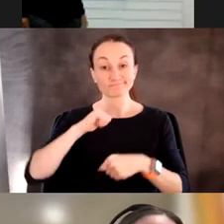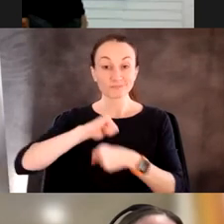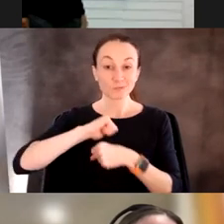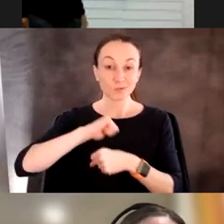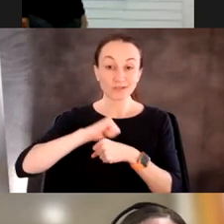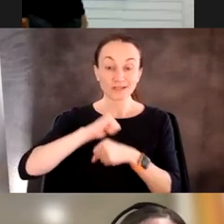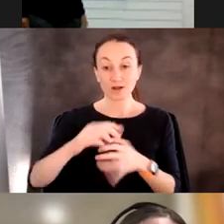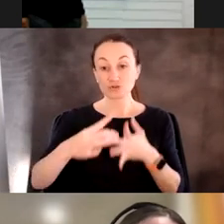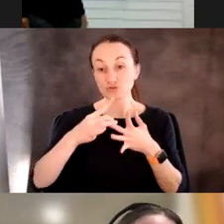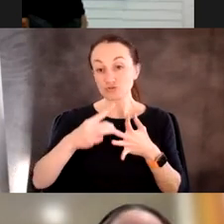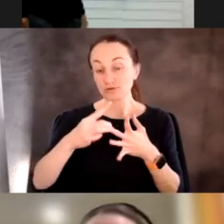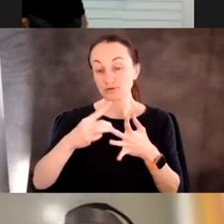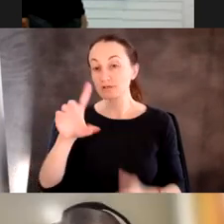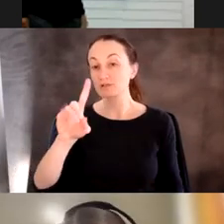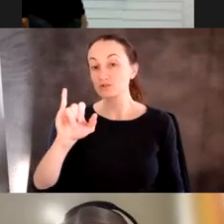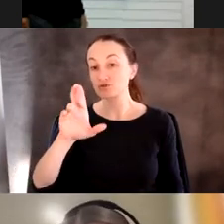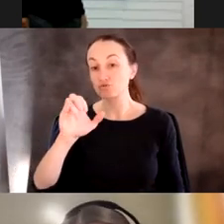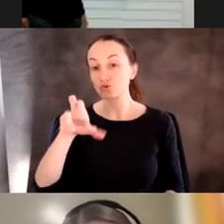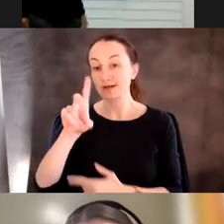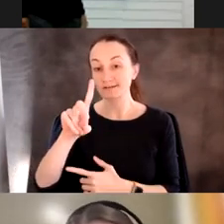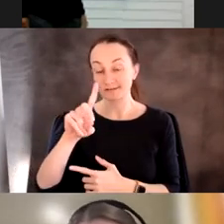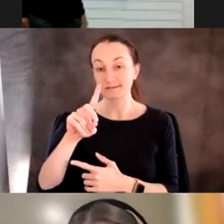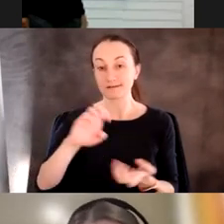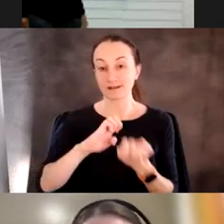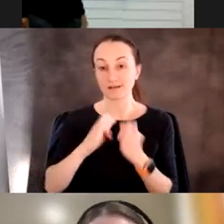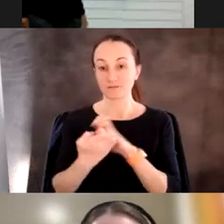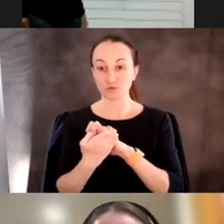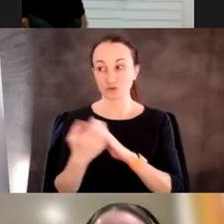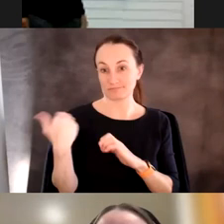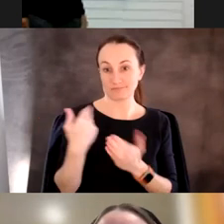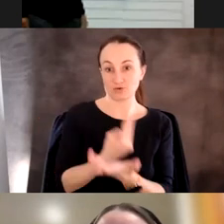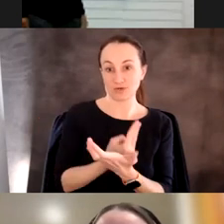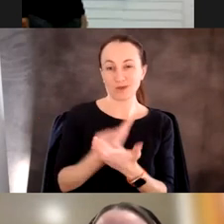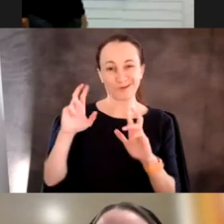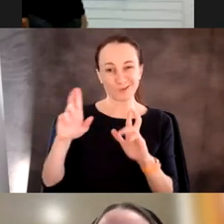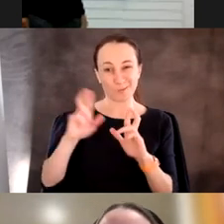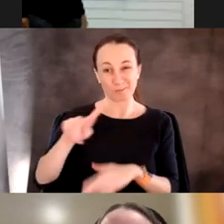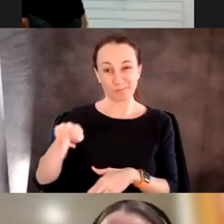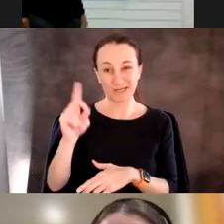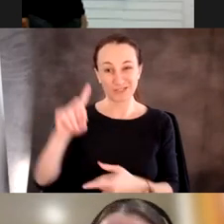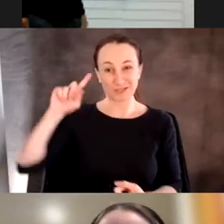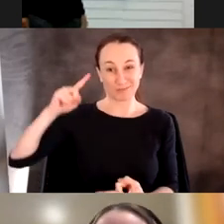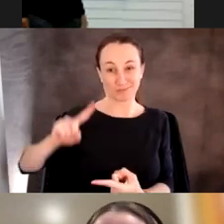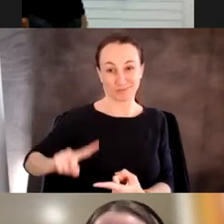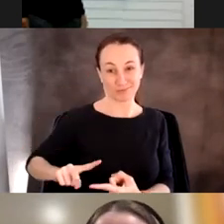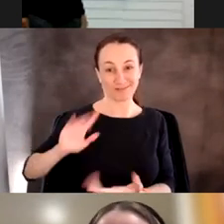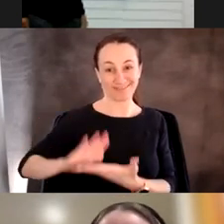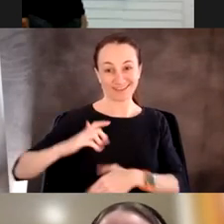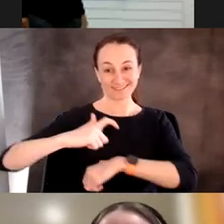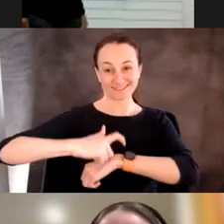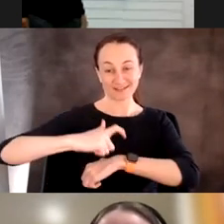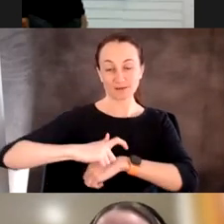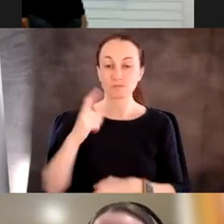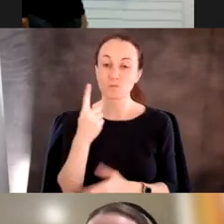directed evolution in graduate school, I was rather hoping my PhD would take somewhat less time. And the things that causes